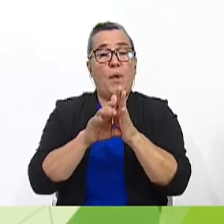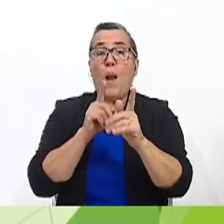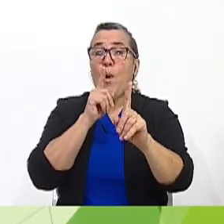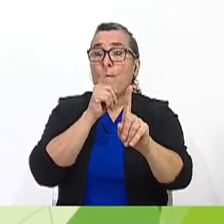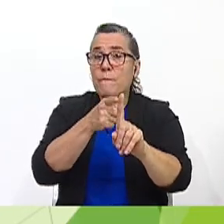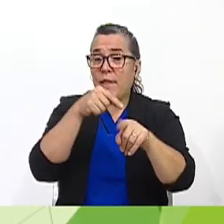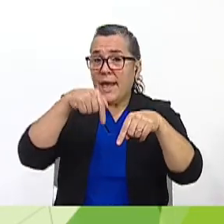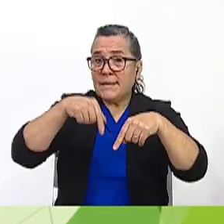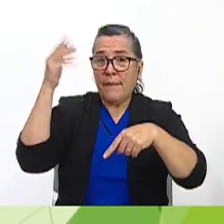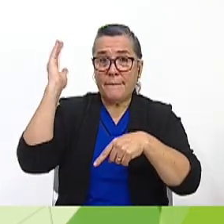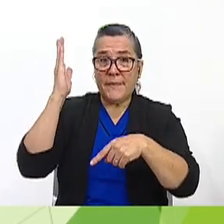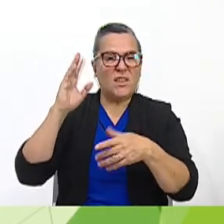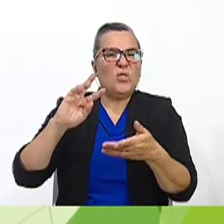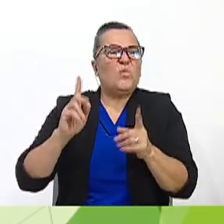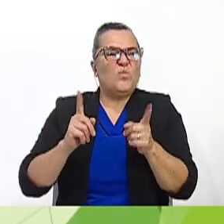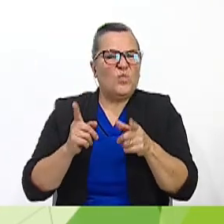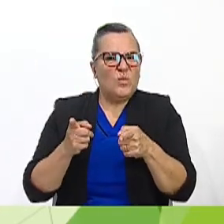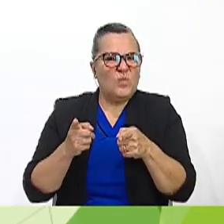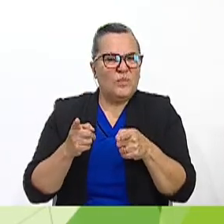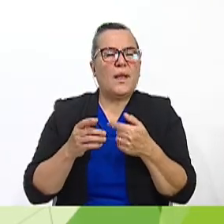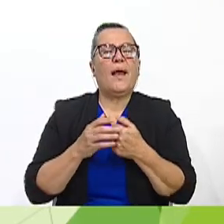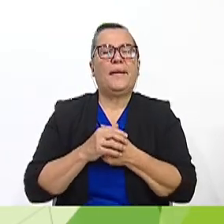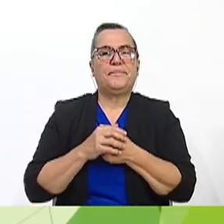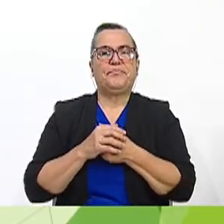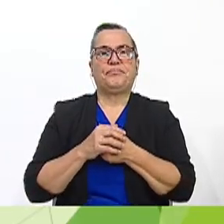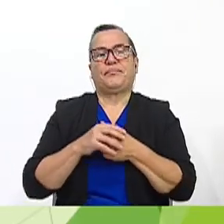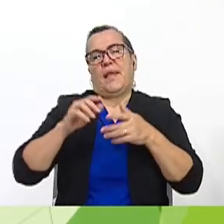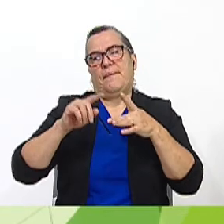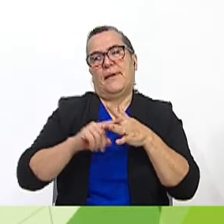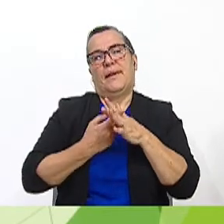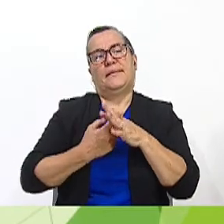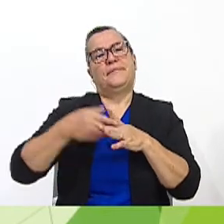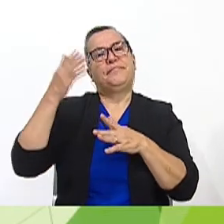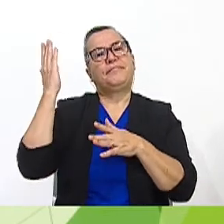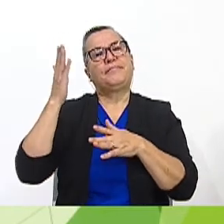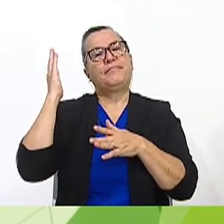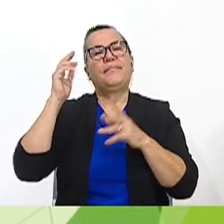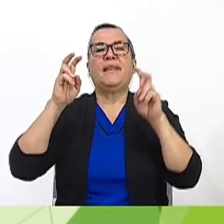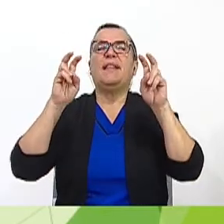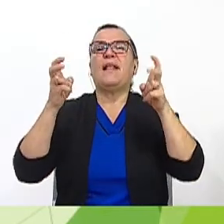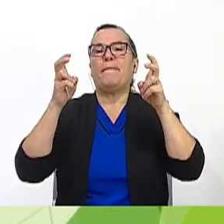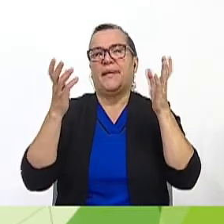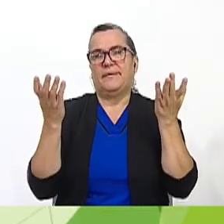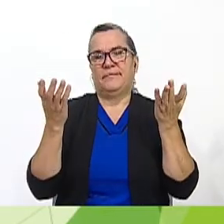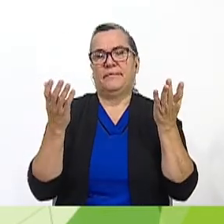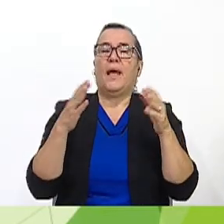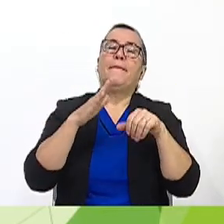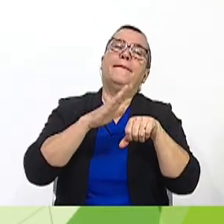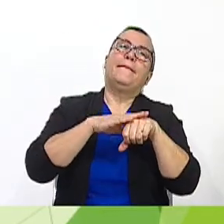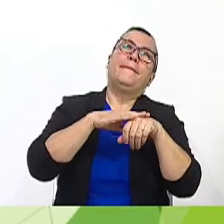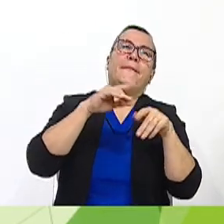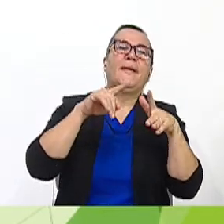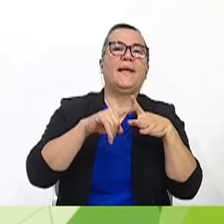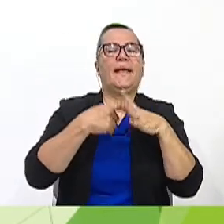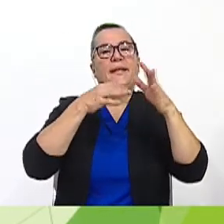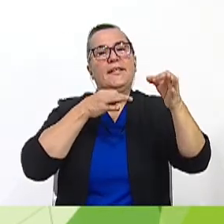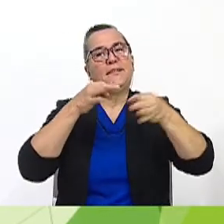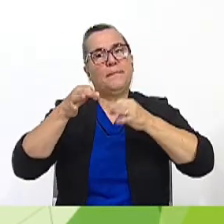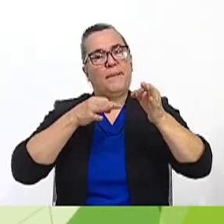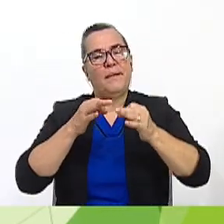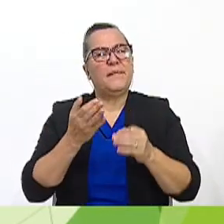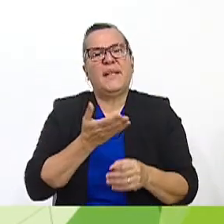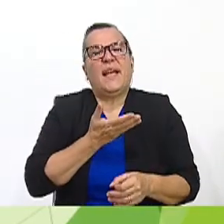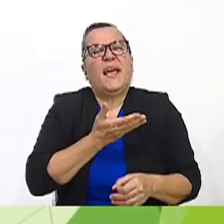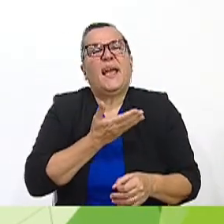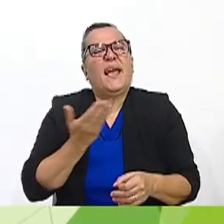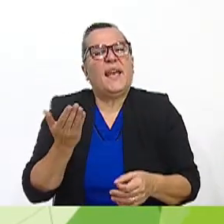this presentation is, and then start presenting your topic. For example, let me begin by explaining what